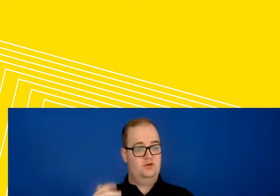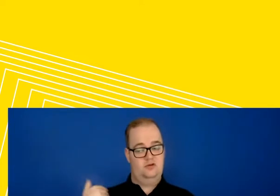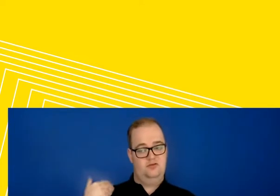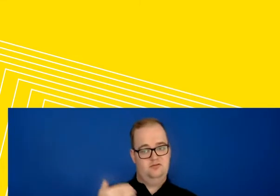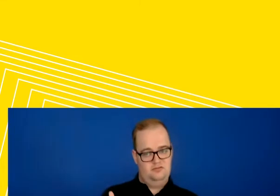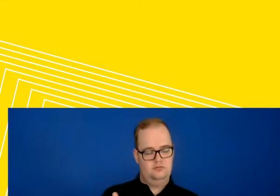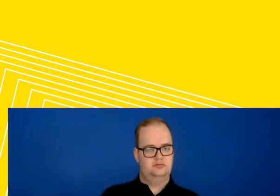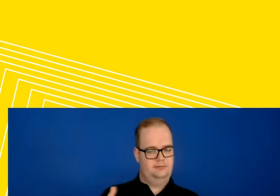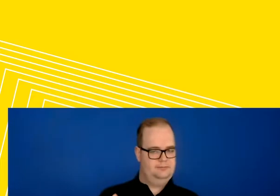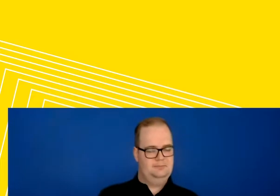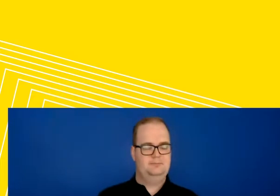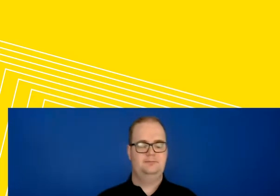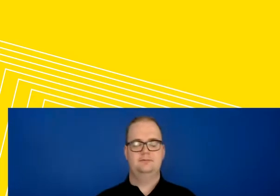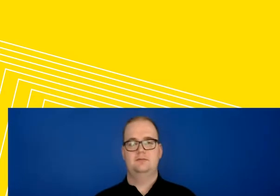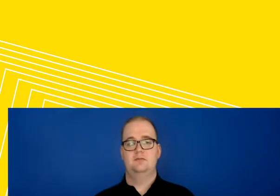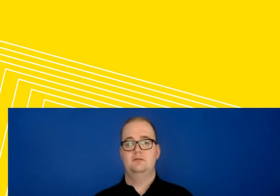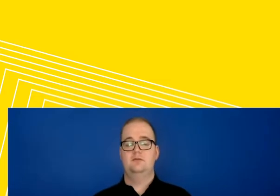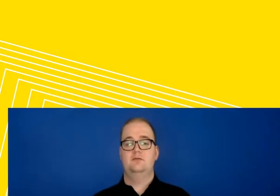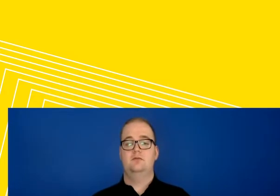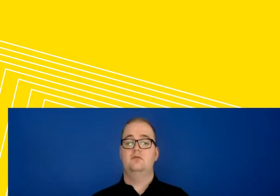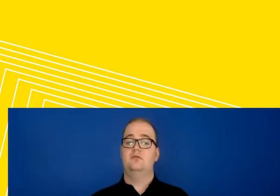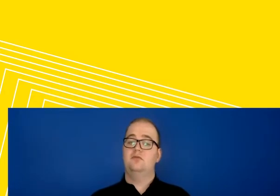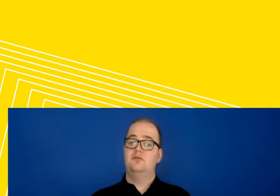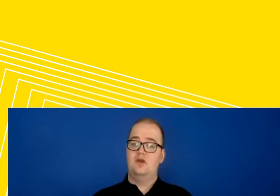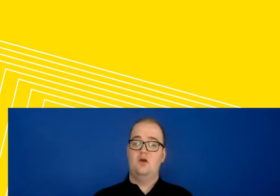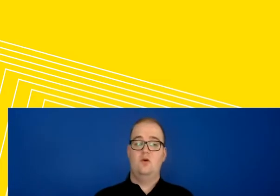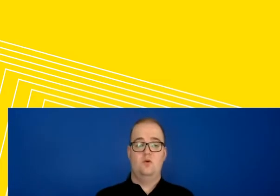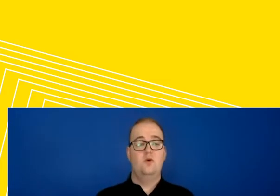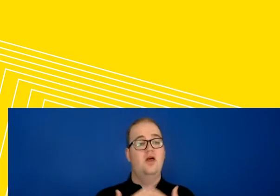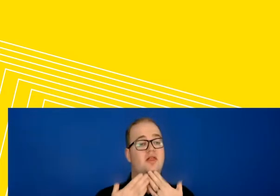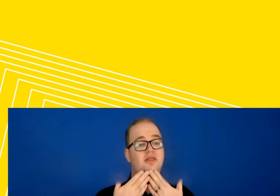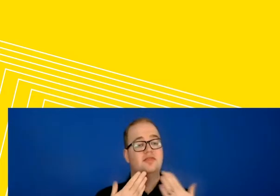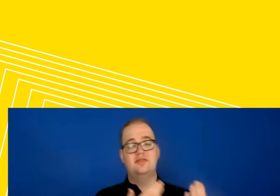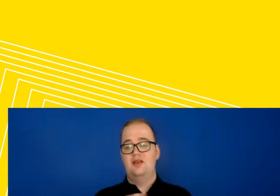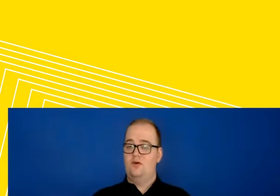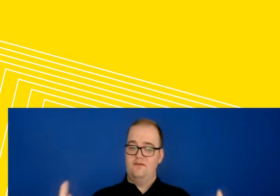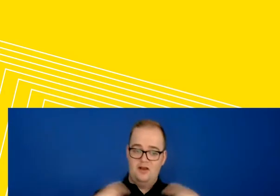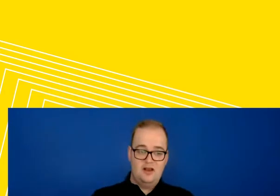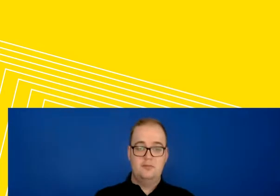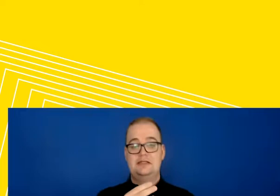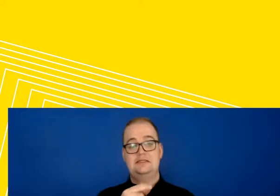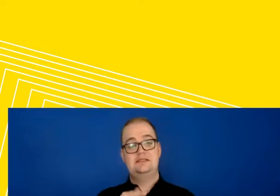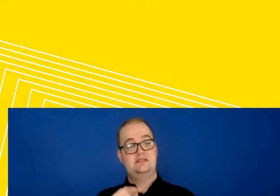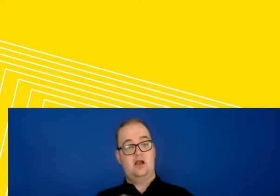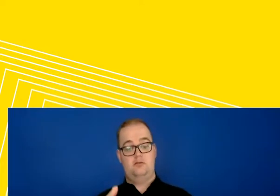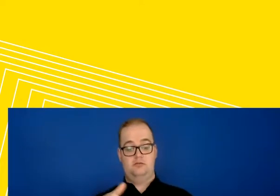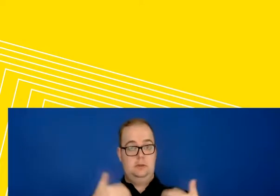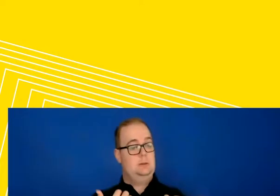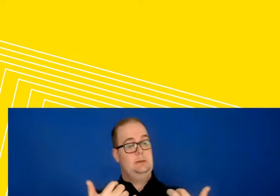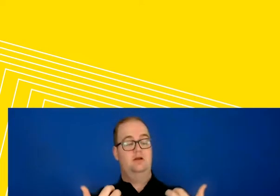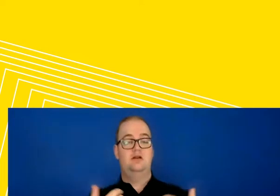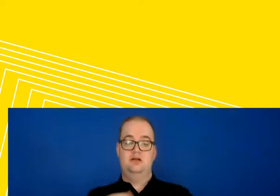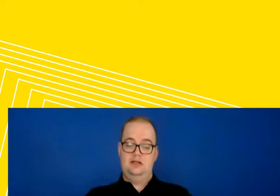So, thank you everybody for coming here. There's some of you present in person. There are, in fact, many others